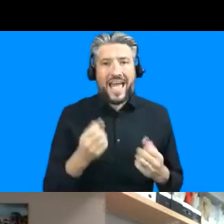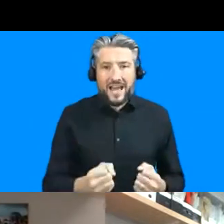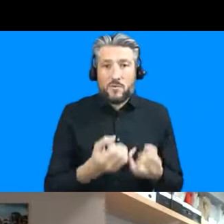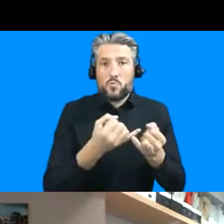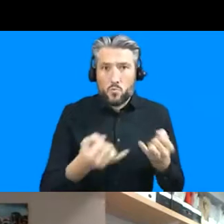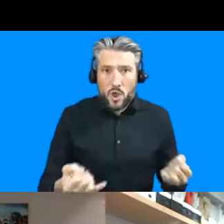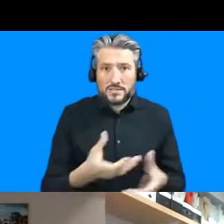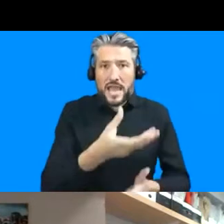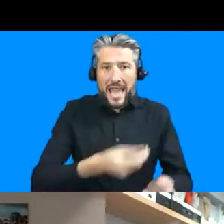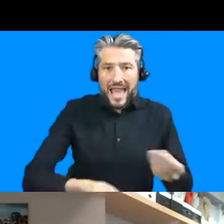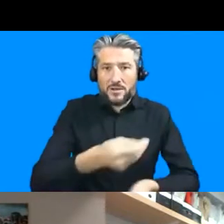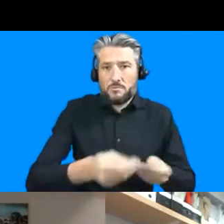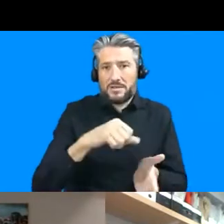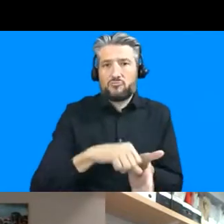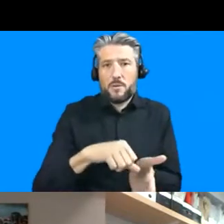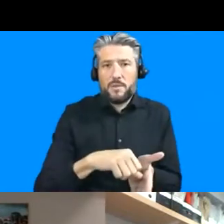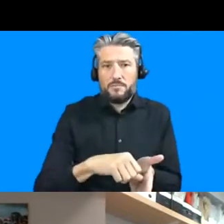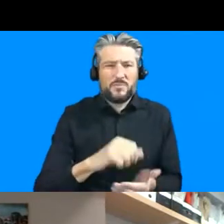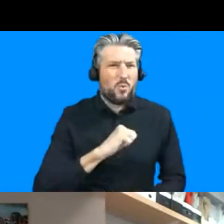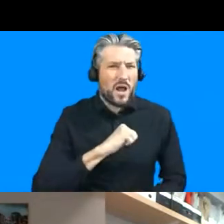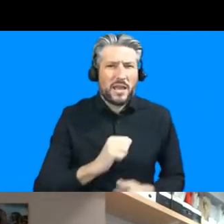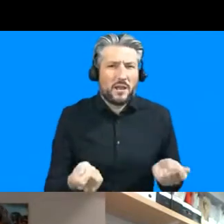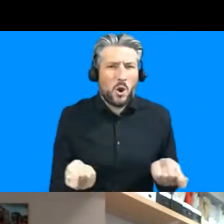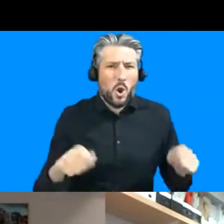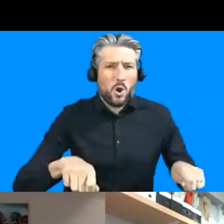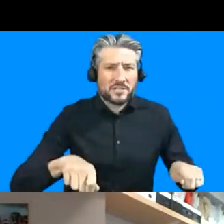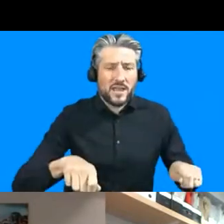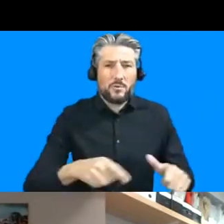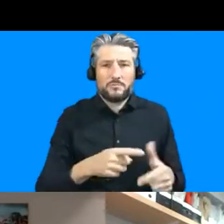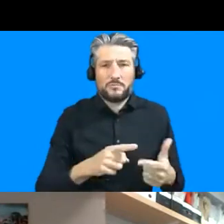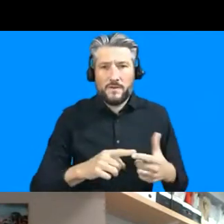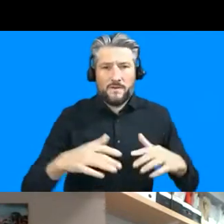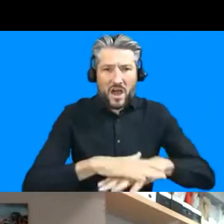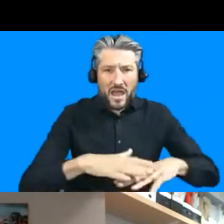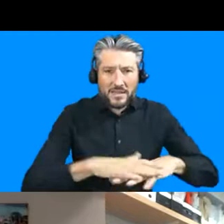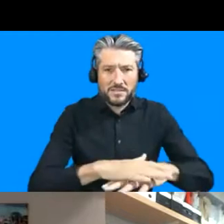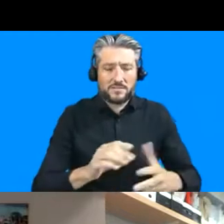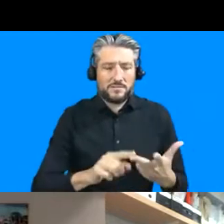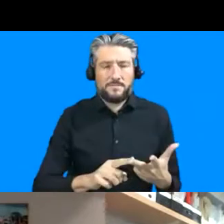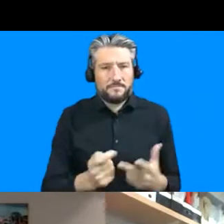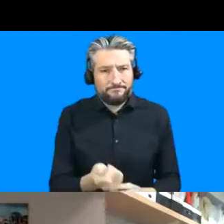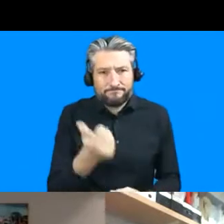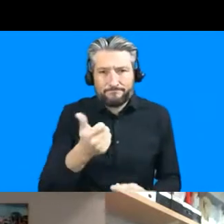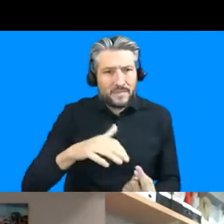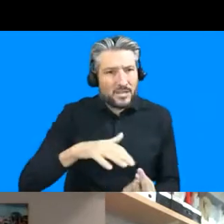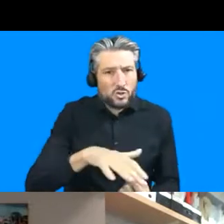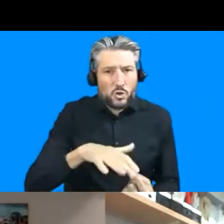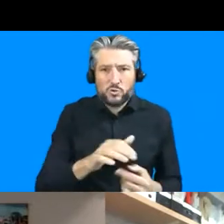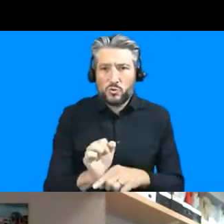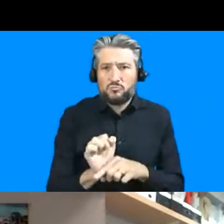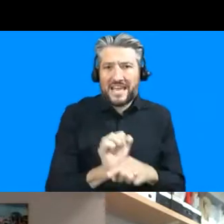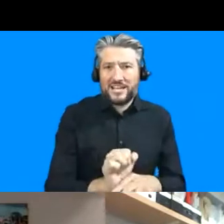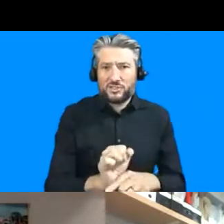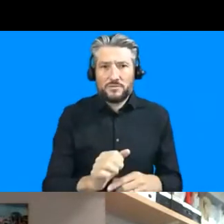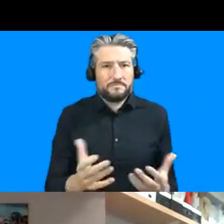kind of lockdowns that were enforced with violence very limited social protection to kind of to to mitigate any of those interventions